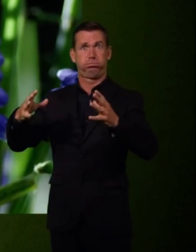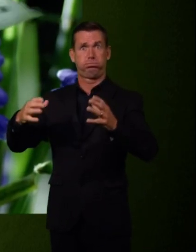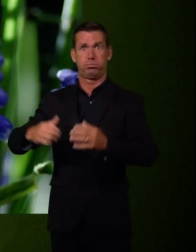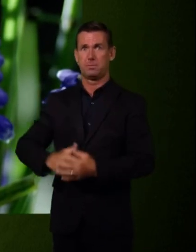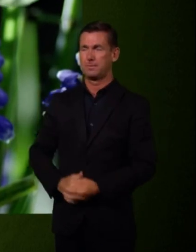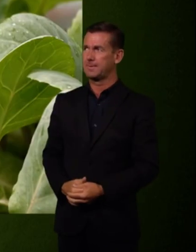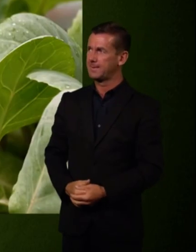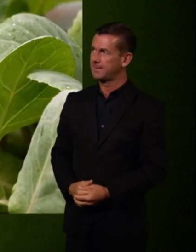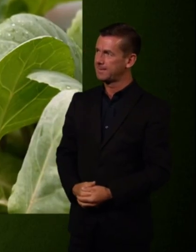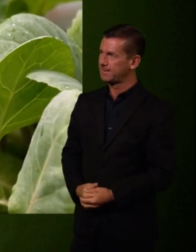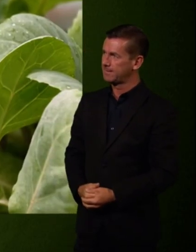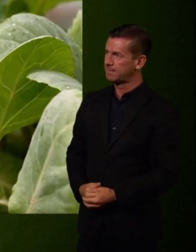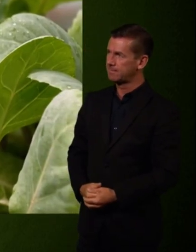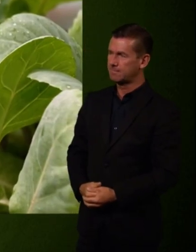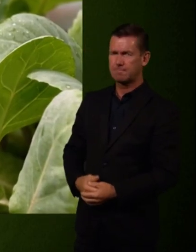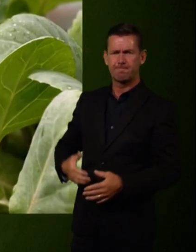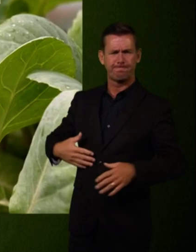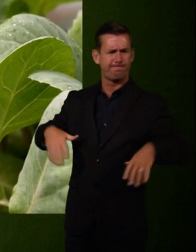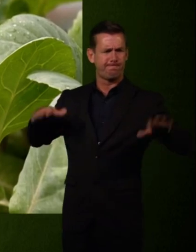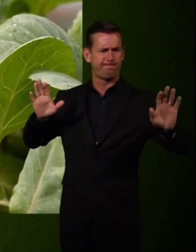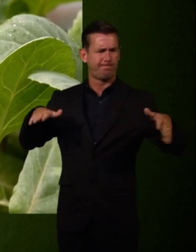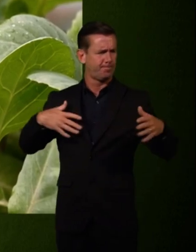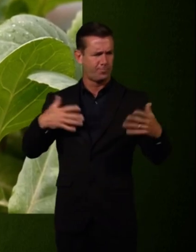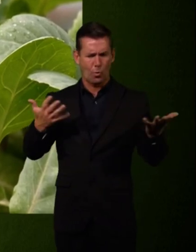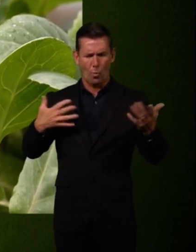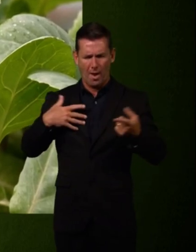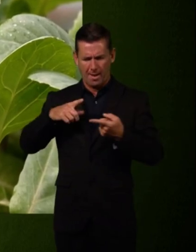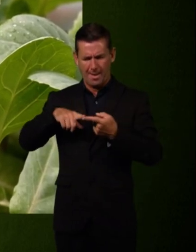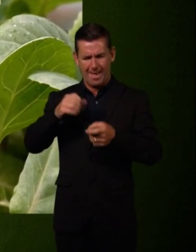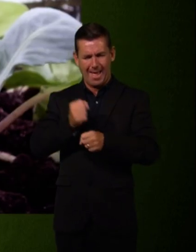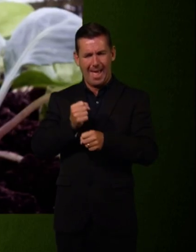She's looking for somewhere to lay her eggs.